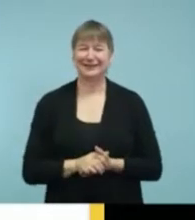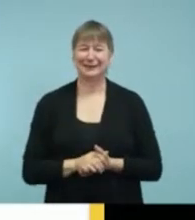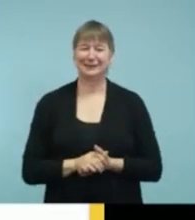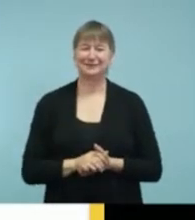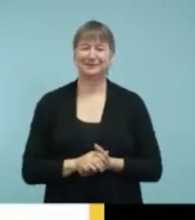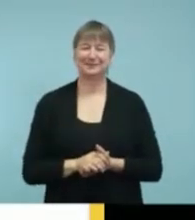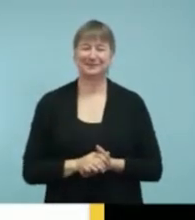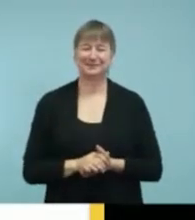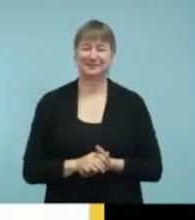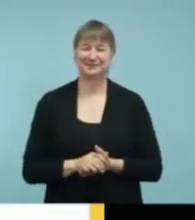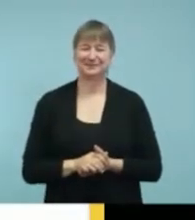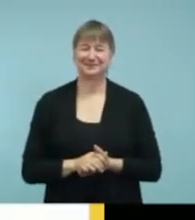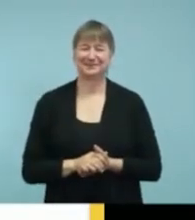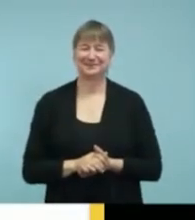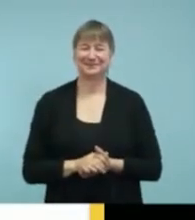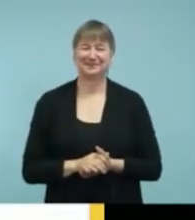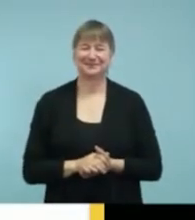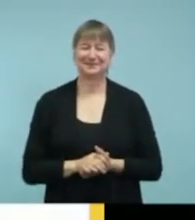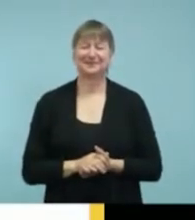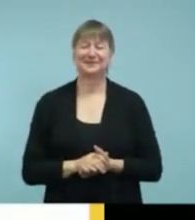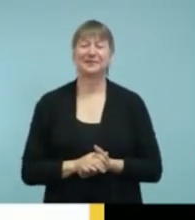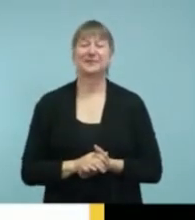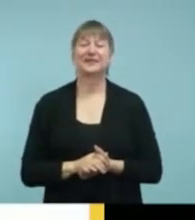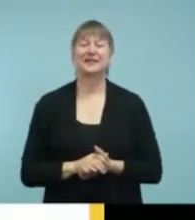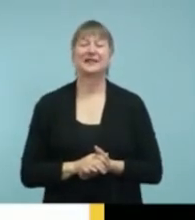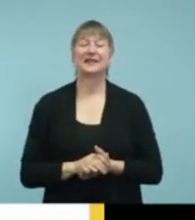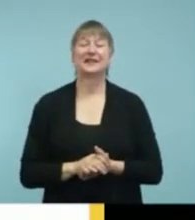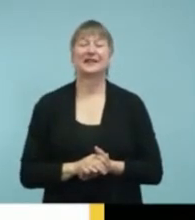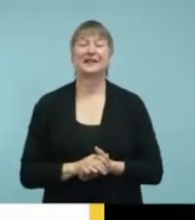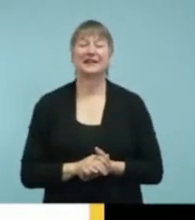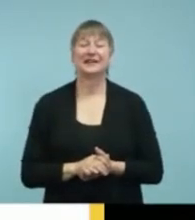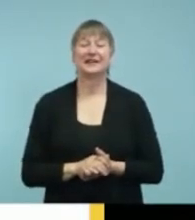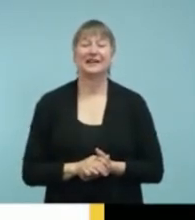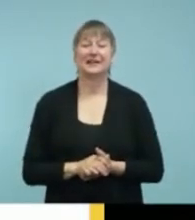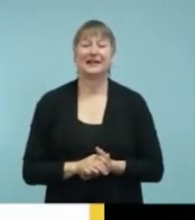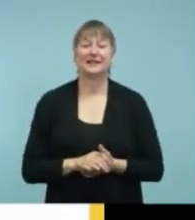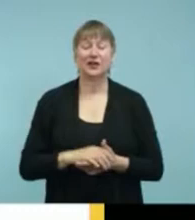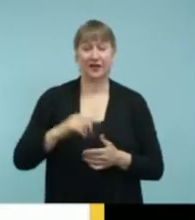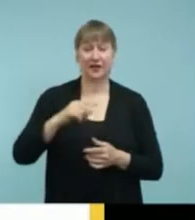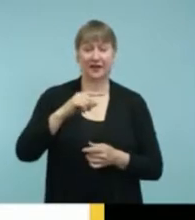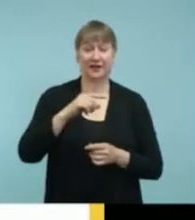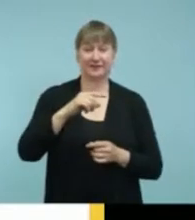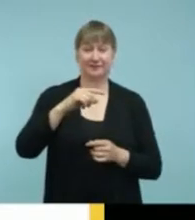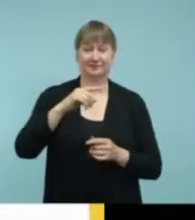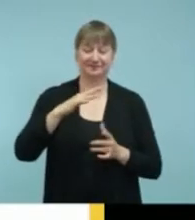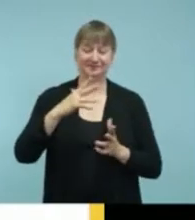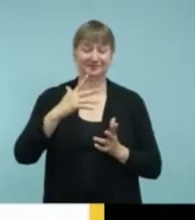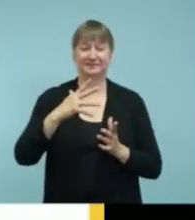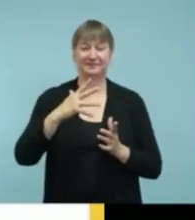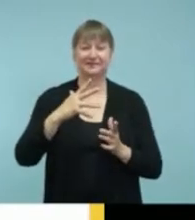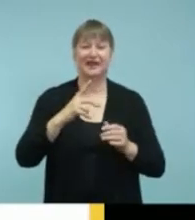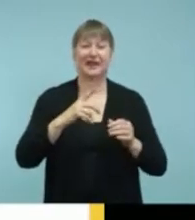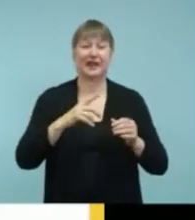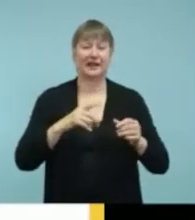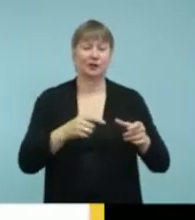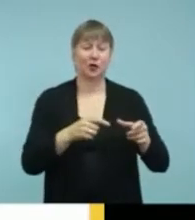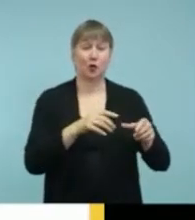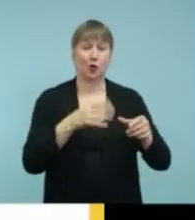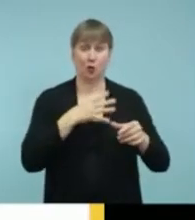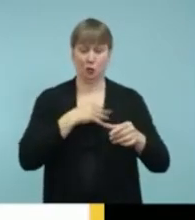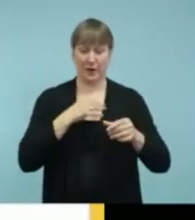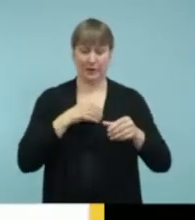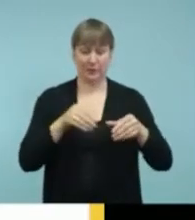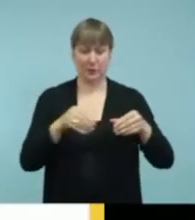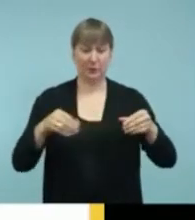All right. And so that big black dome on top of that alarm clock specifically